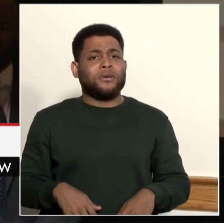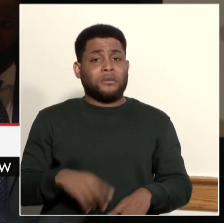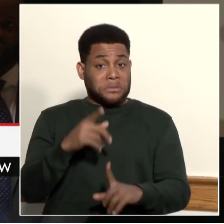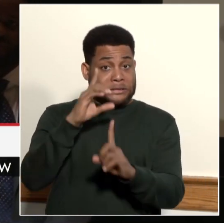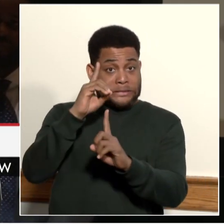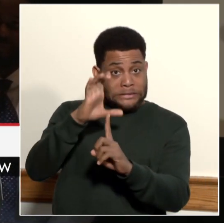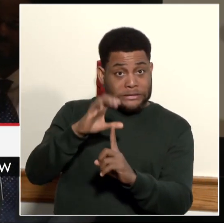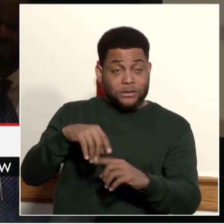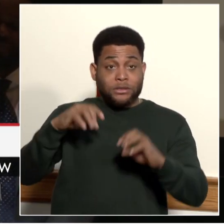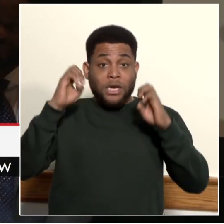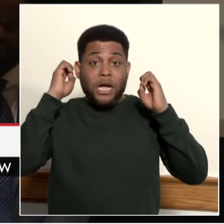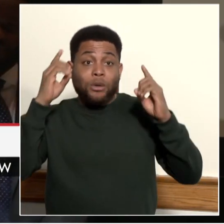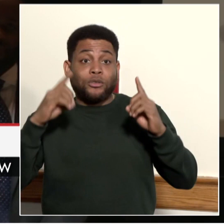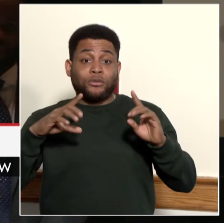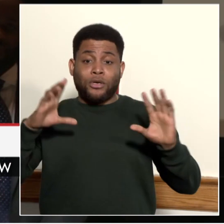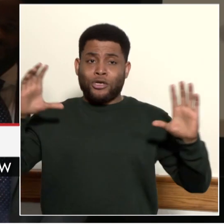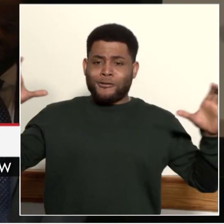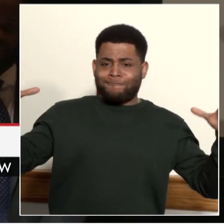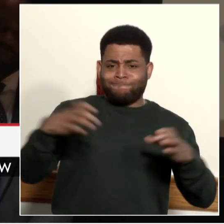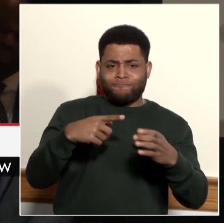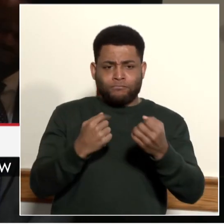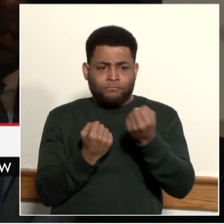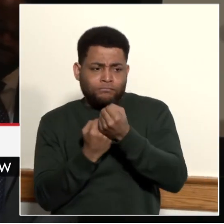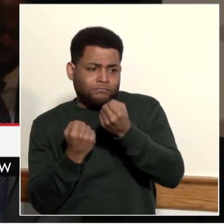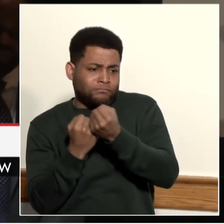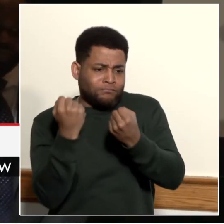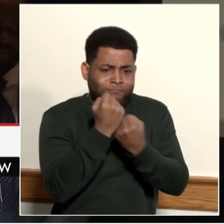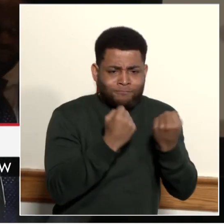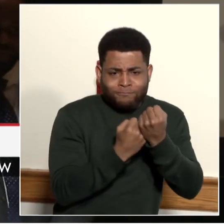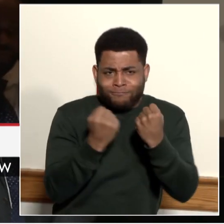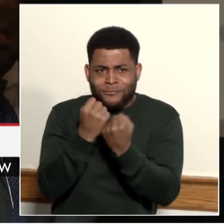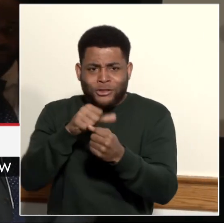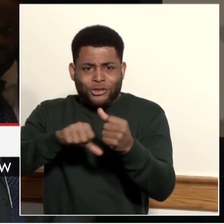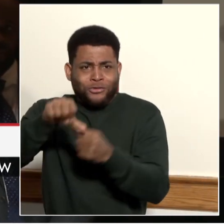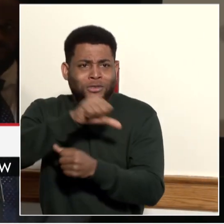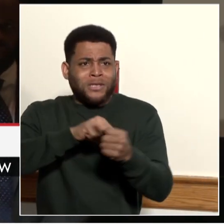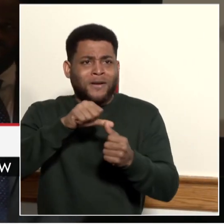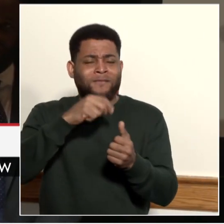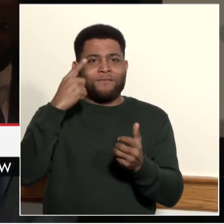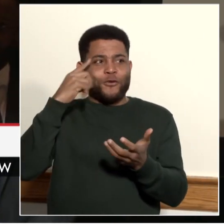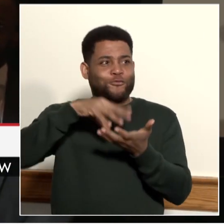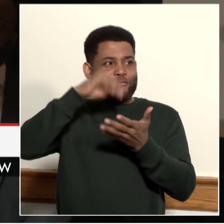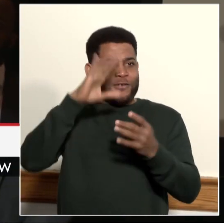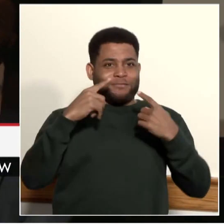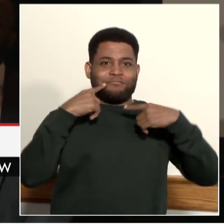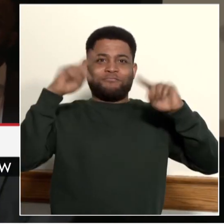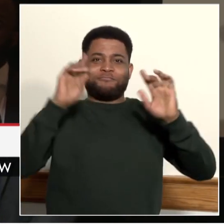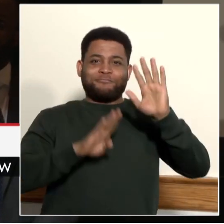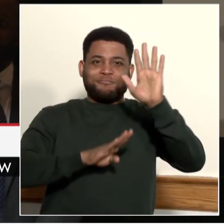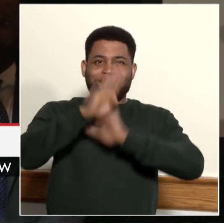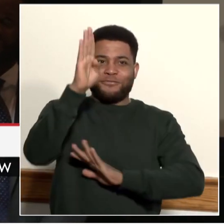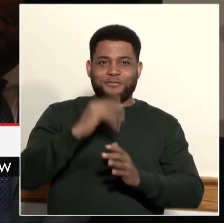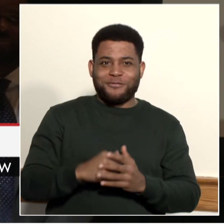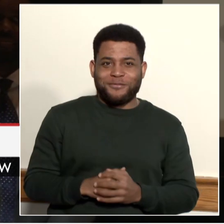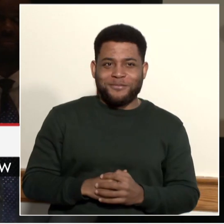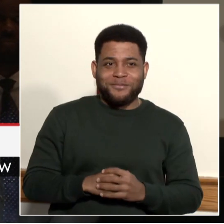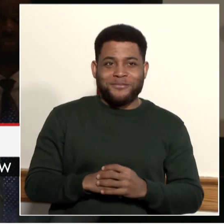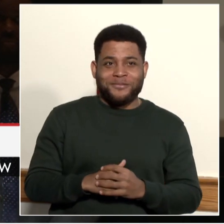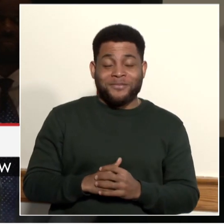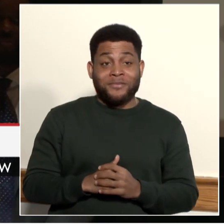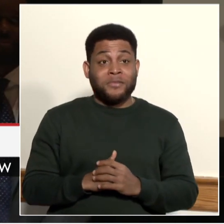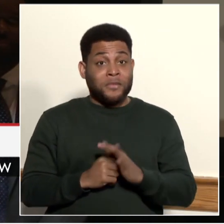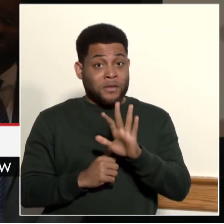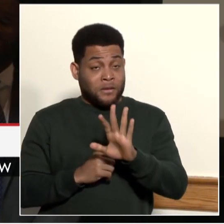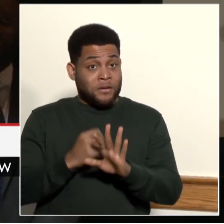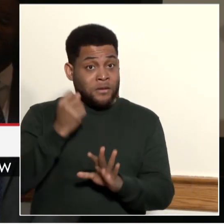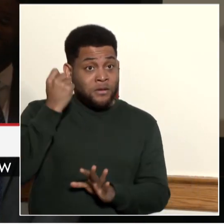our students here are excelling and thriving. If you did not get accepted into your first choice,